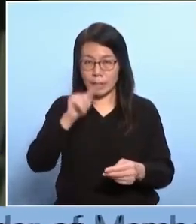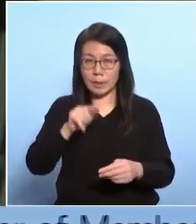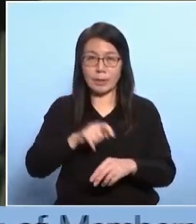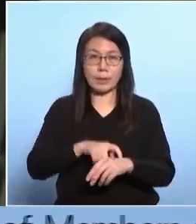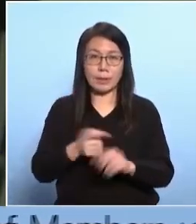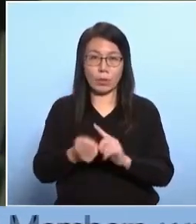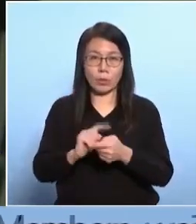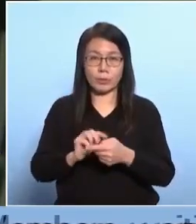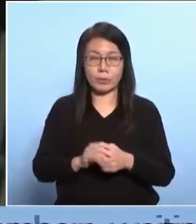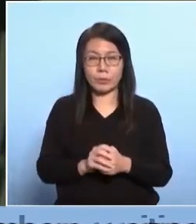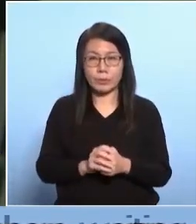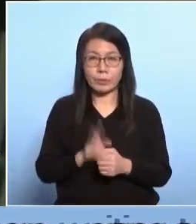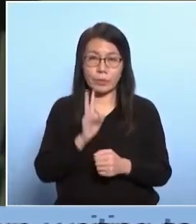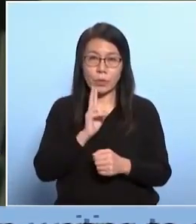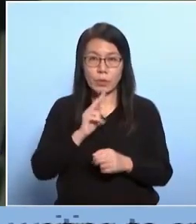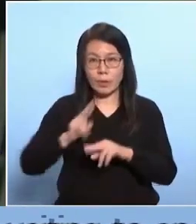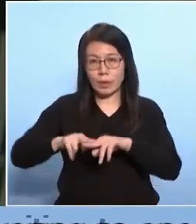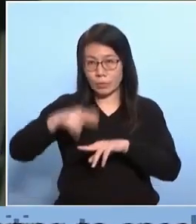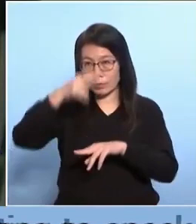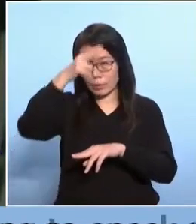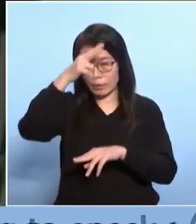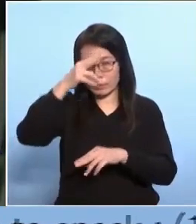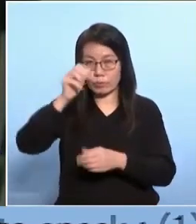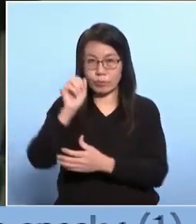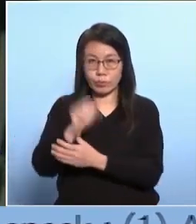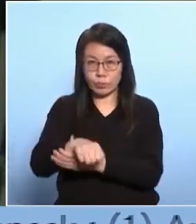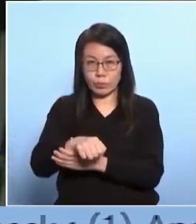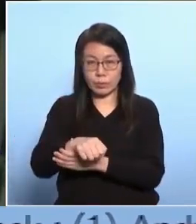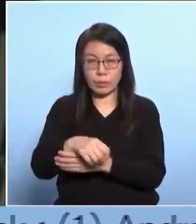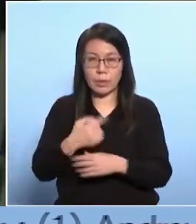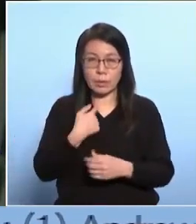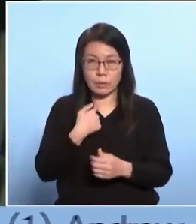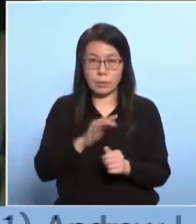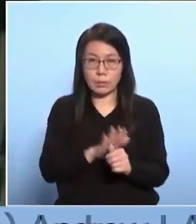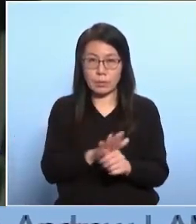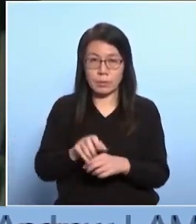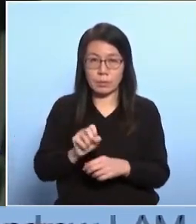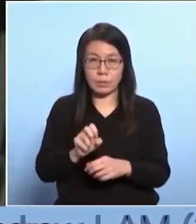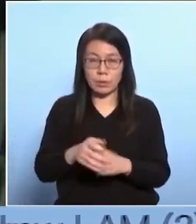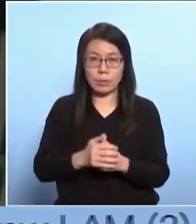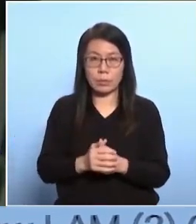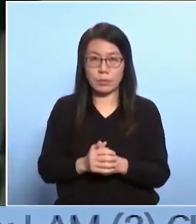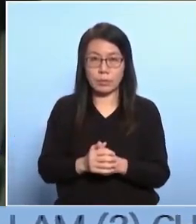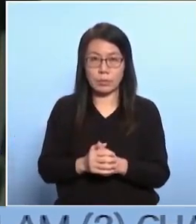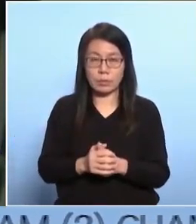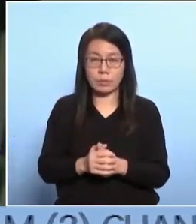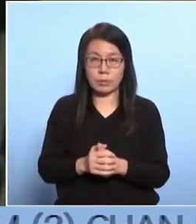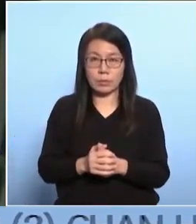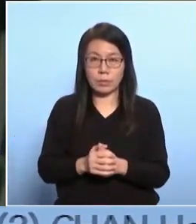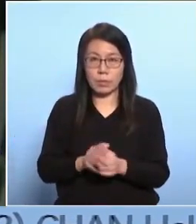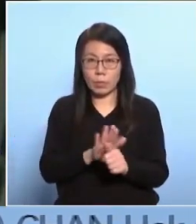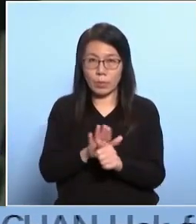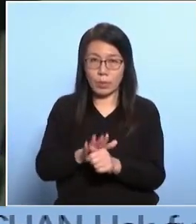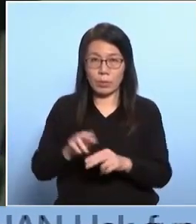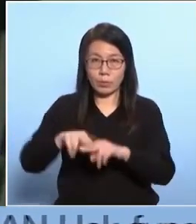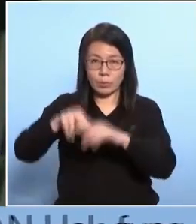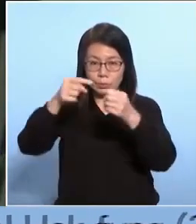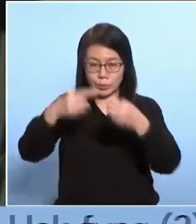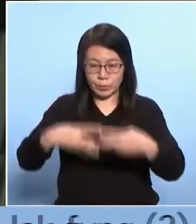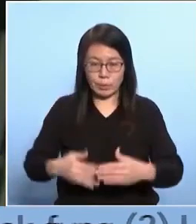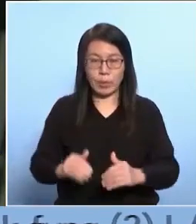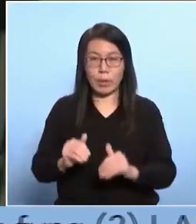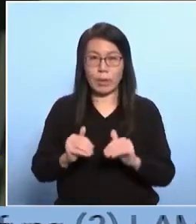government's pledge to uphold one country, two systems, guaranteeing a high degree of autonomy, and securing the continued